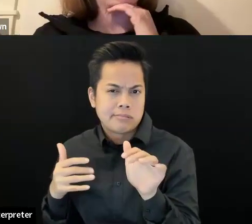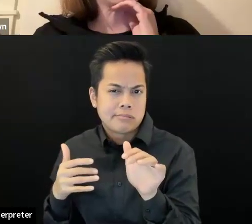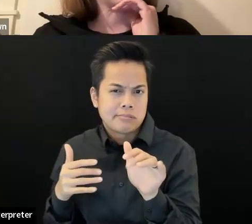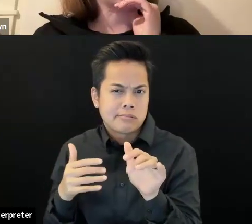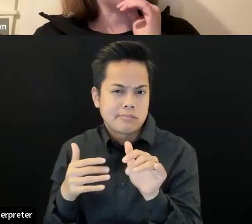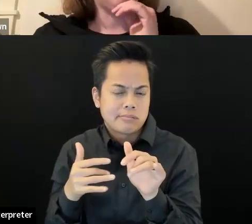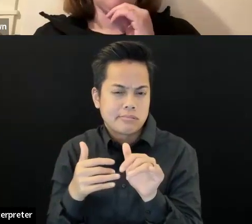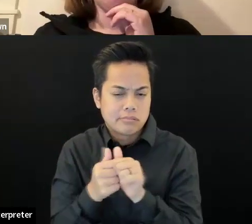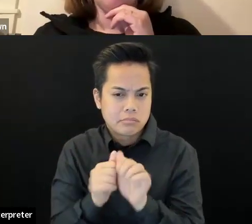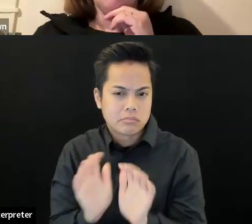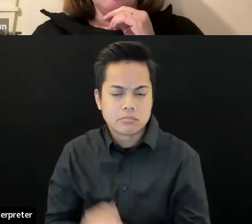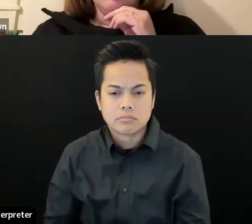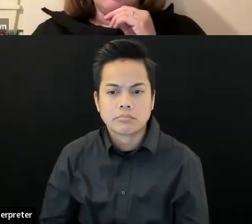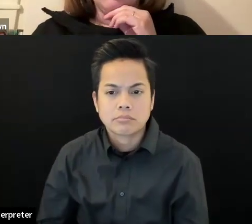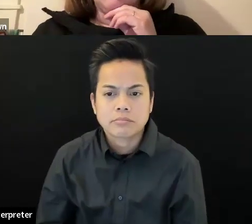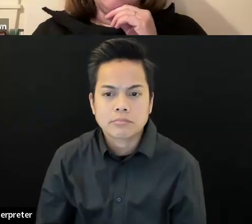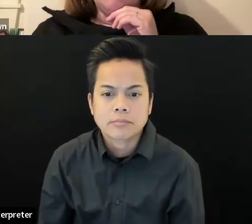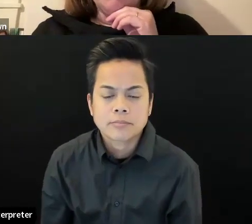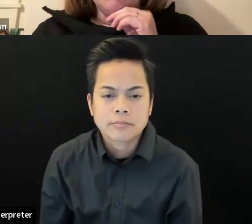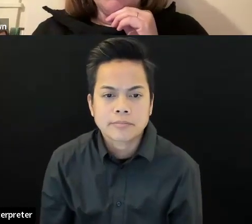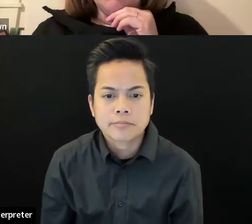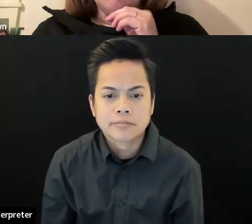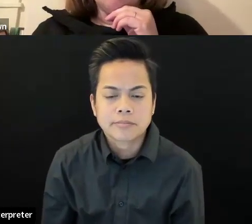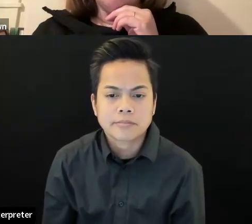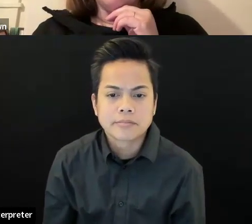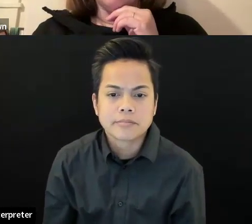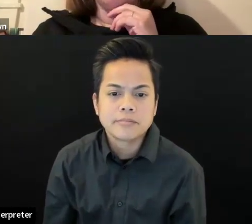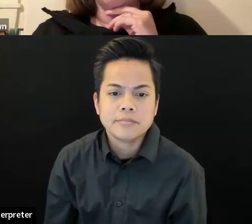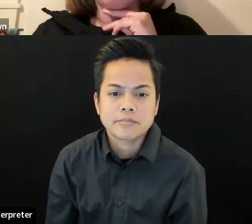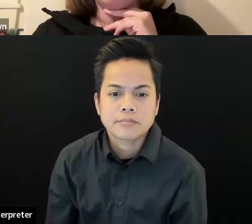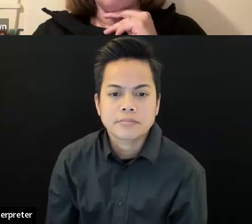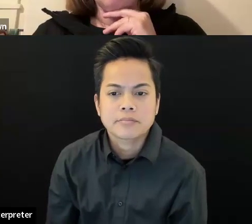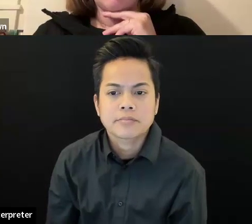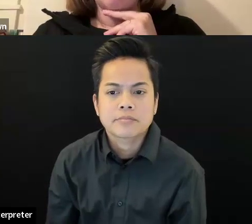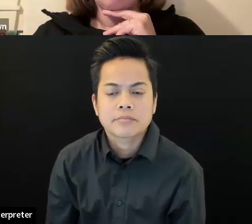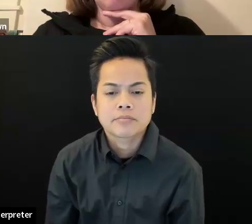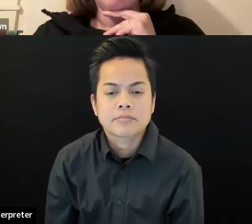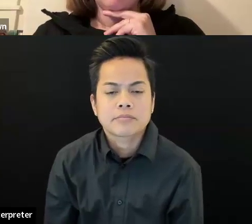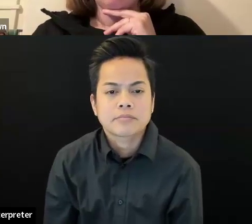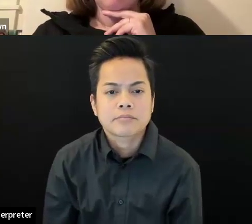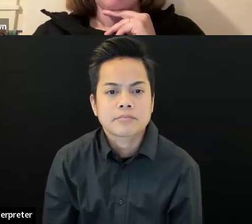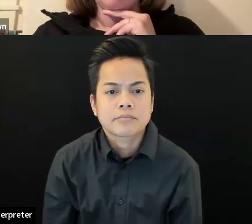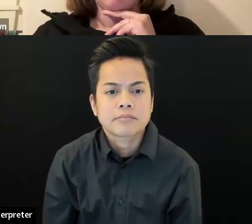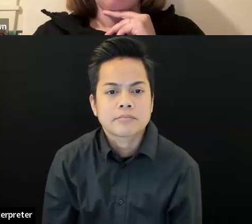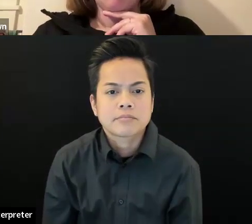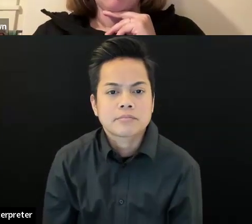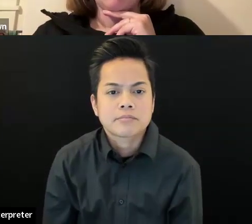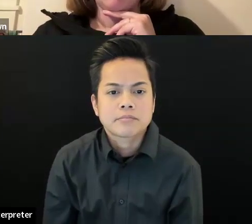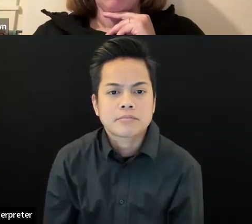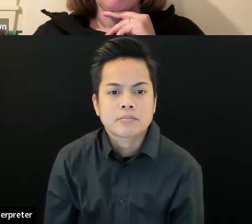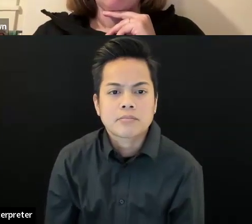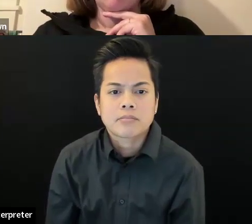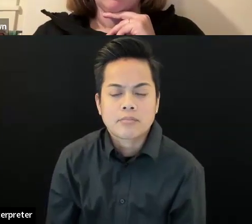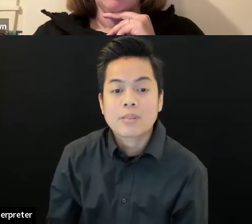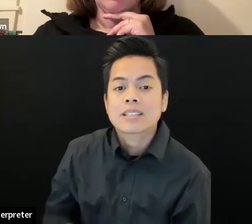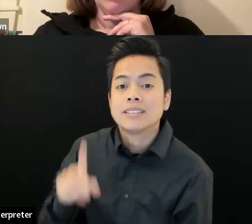Are we good? Okay. Um, so Bruce Wolf had a few questions we've answered, but we could